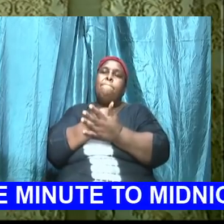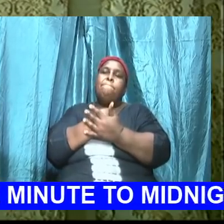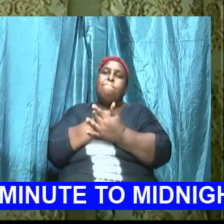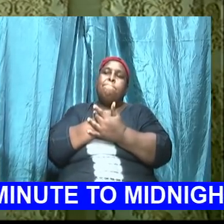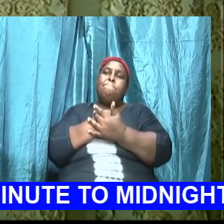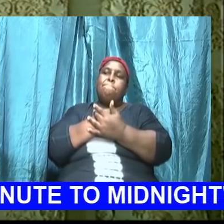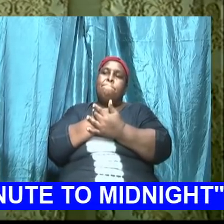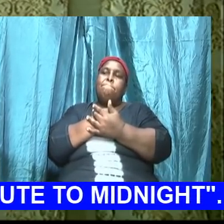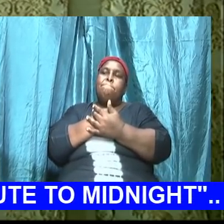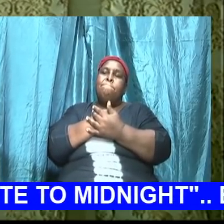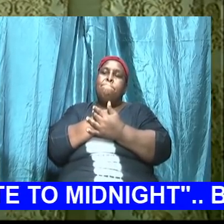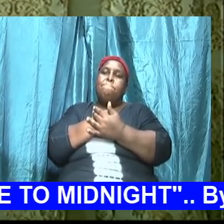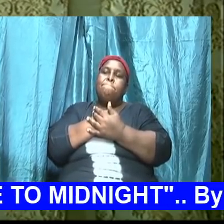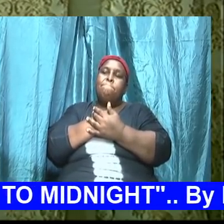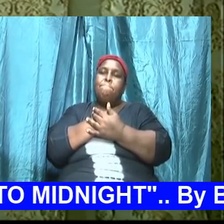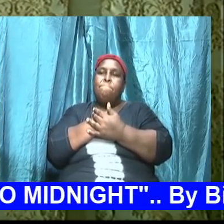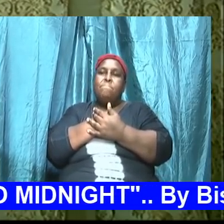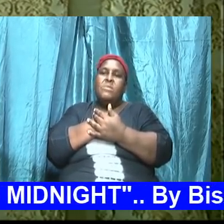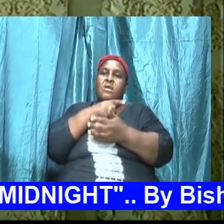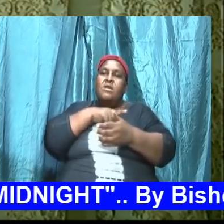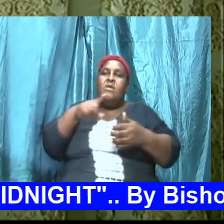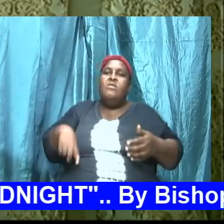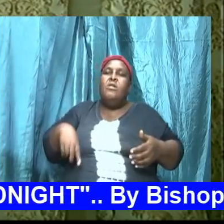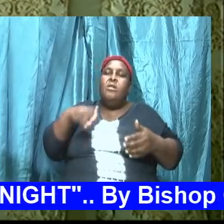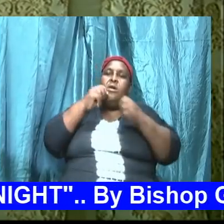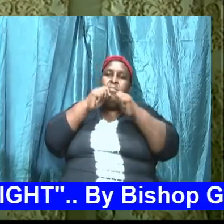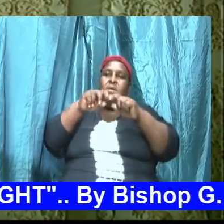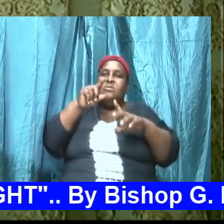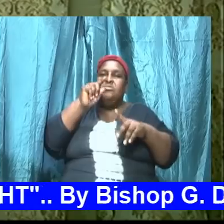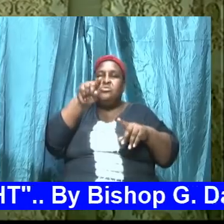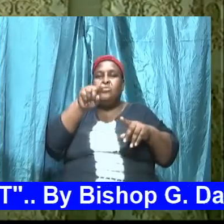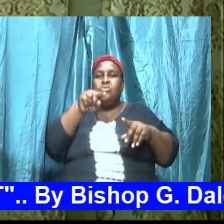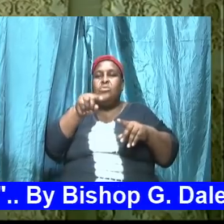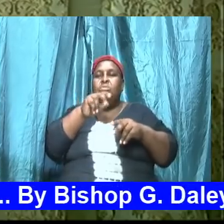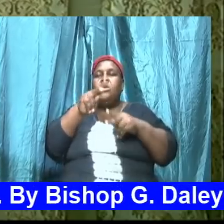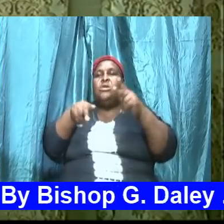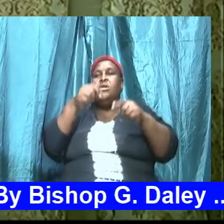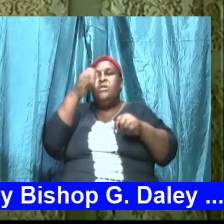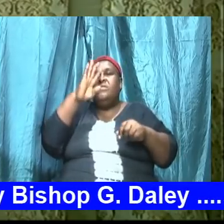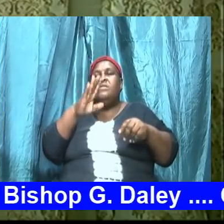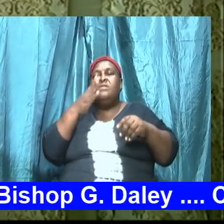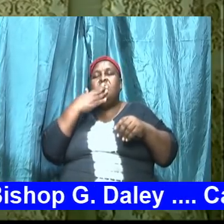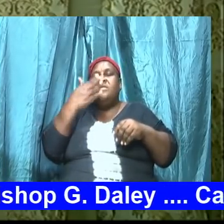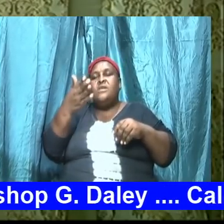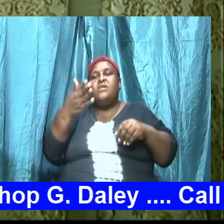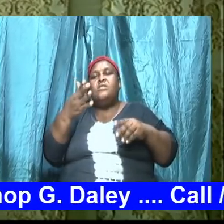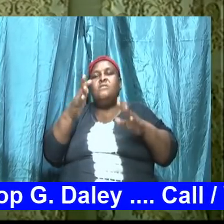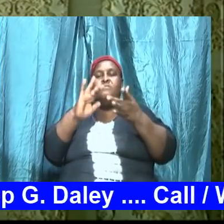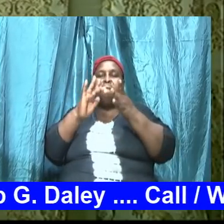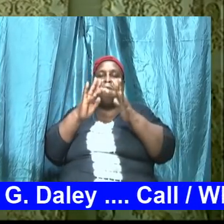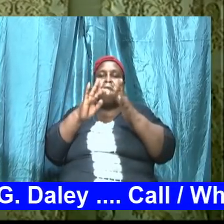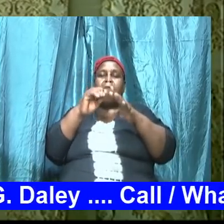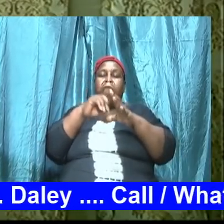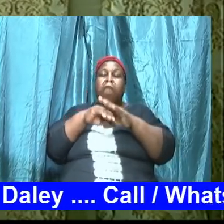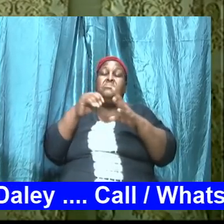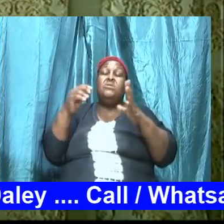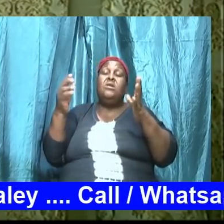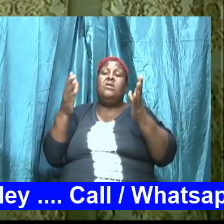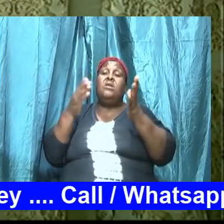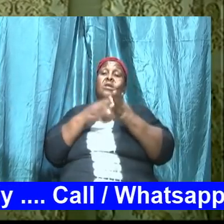praise God the Lord bless you saints of the most high God thank you for tuning in again remember